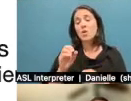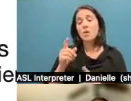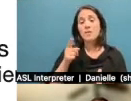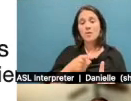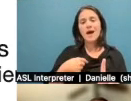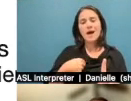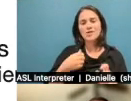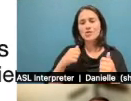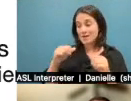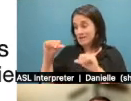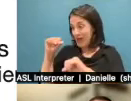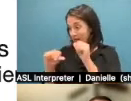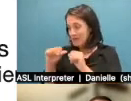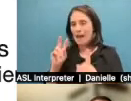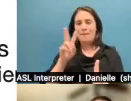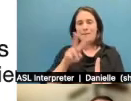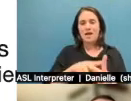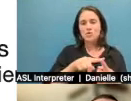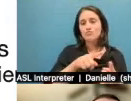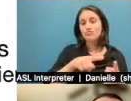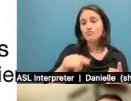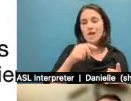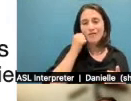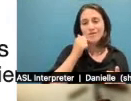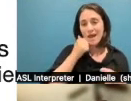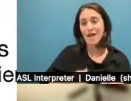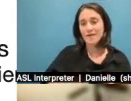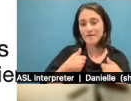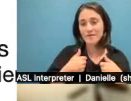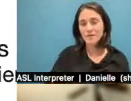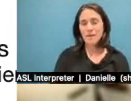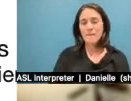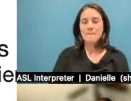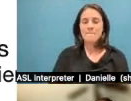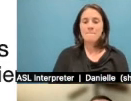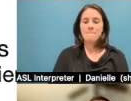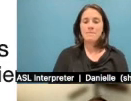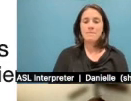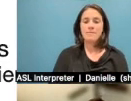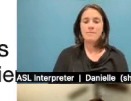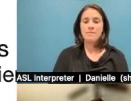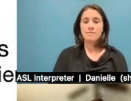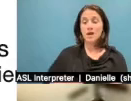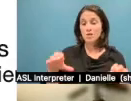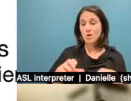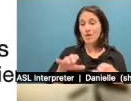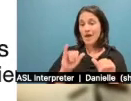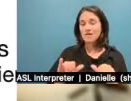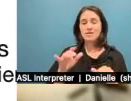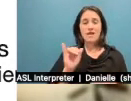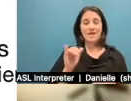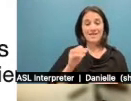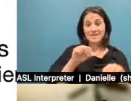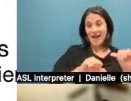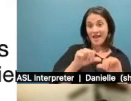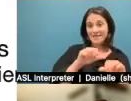because that's what actually brings the science to life. Um, so in other words, by doing that, you can sort of translate science into poetry. You can attach